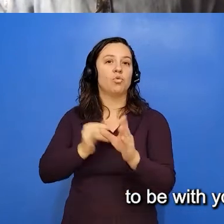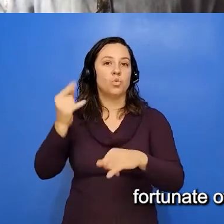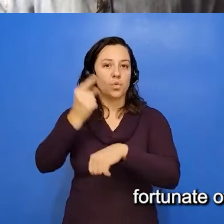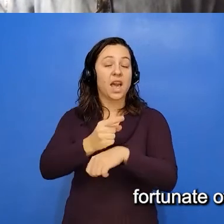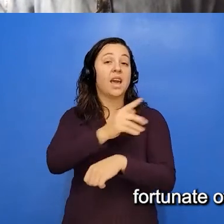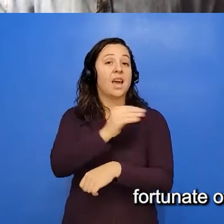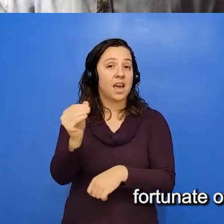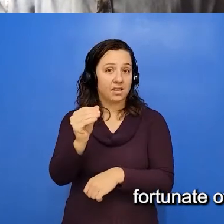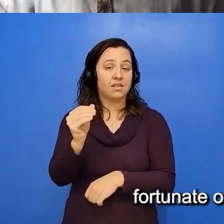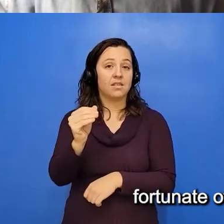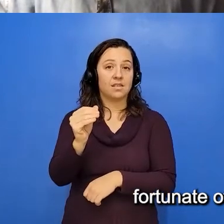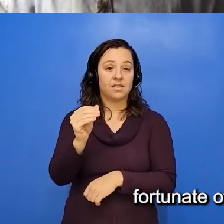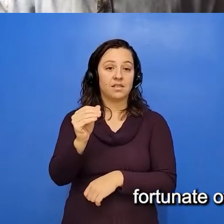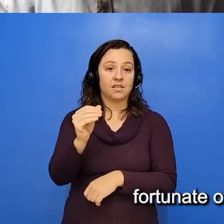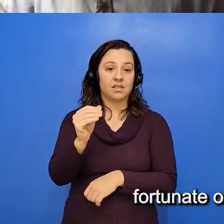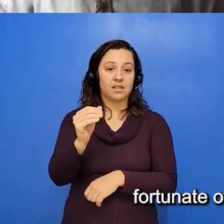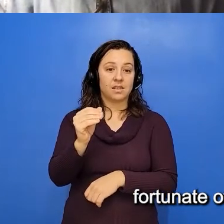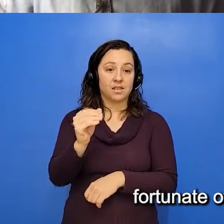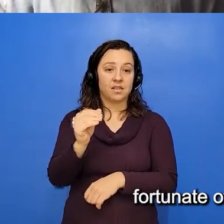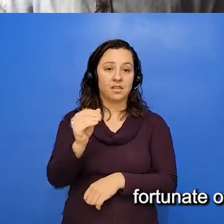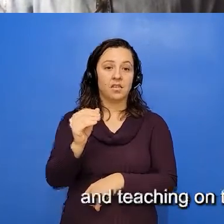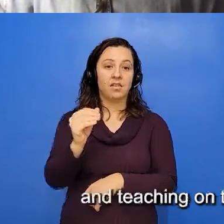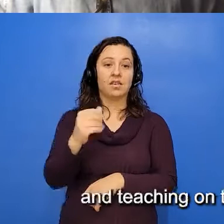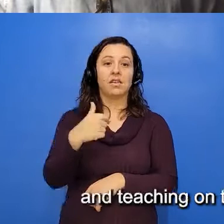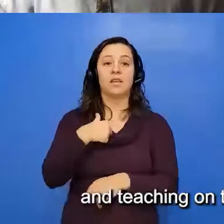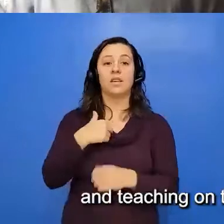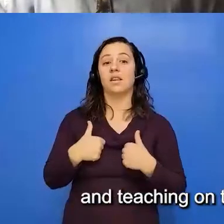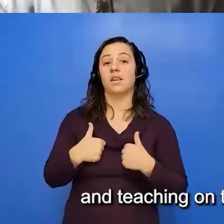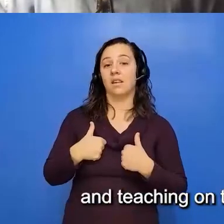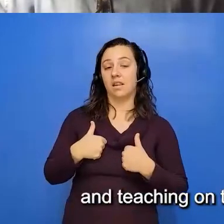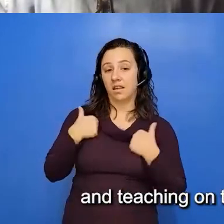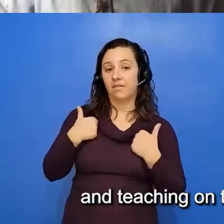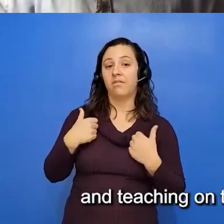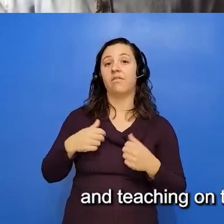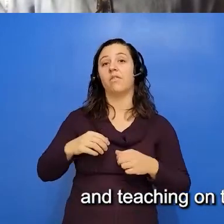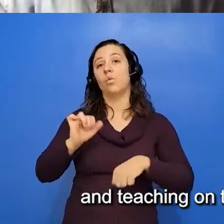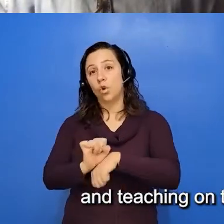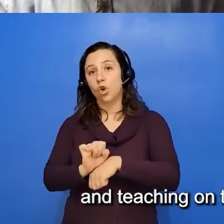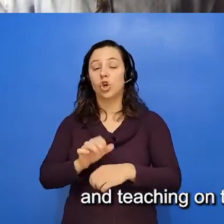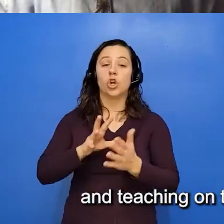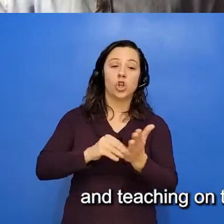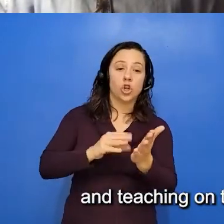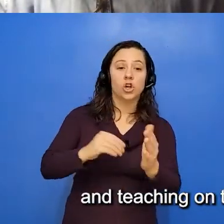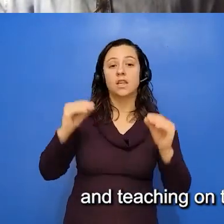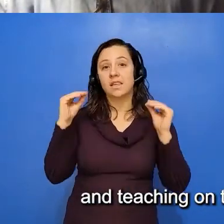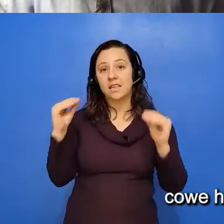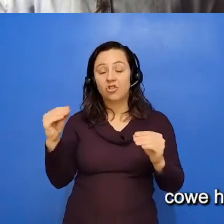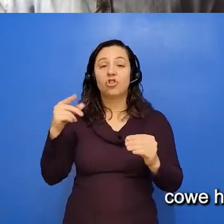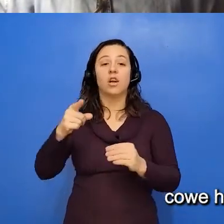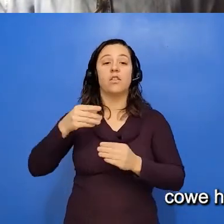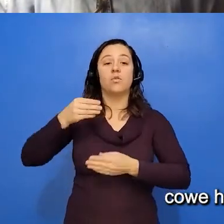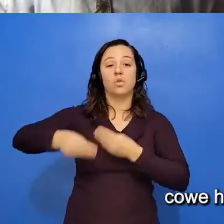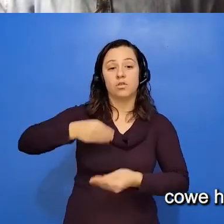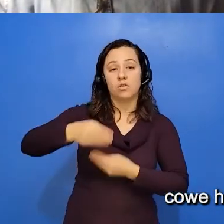fortune of Jolie and working and learning and teaching on the traditional homelands of the